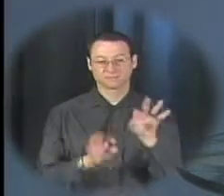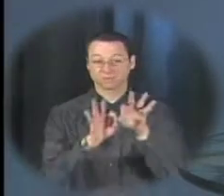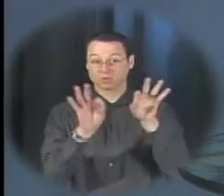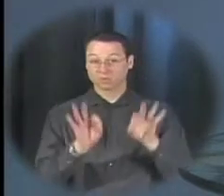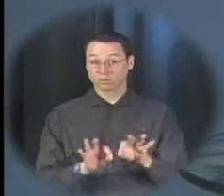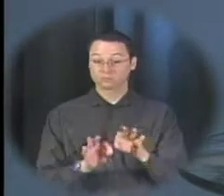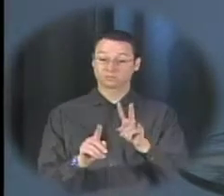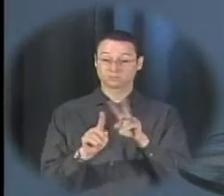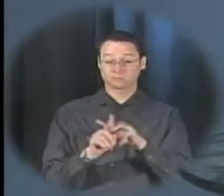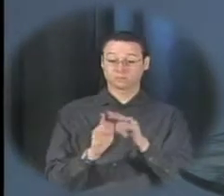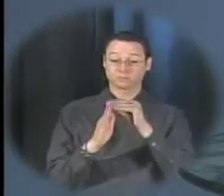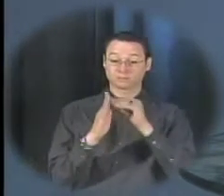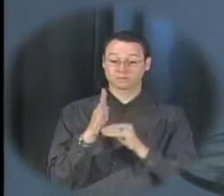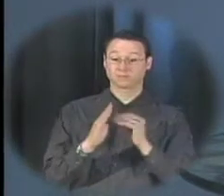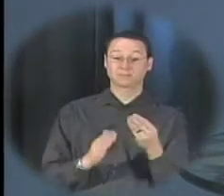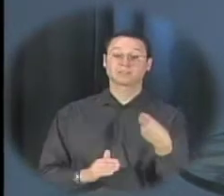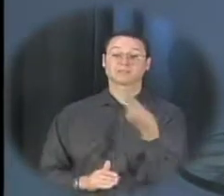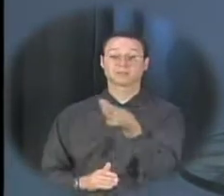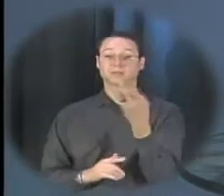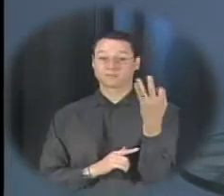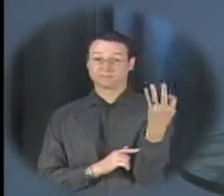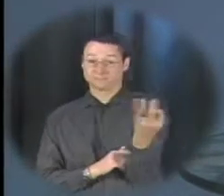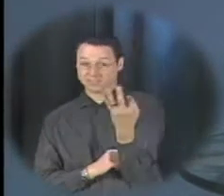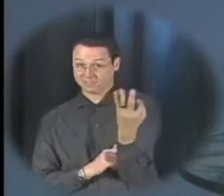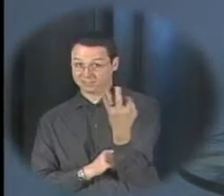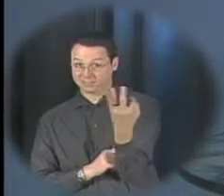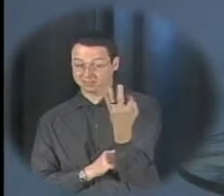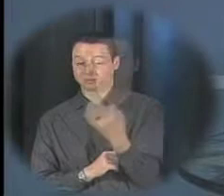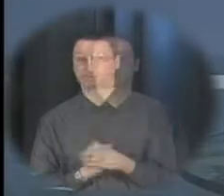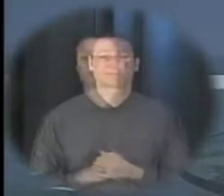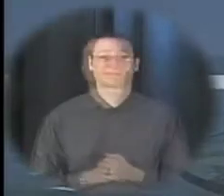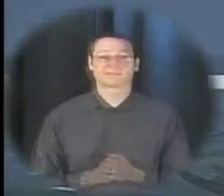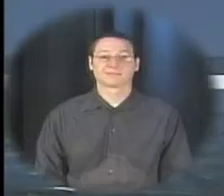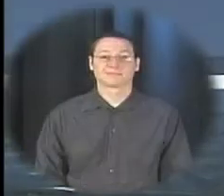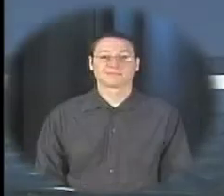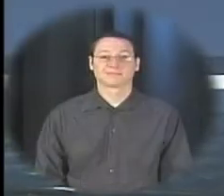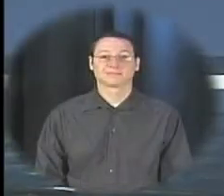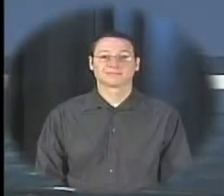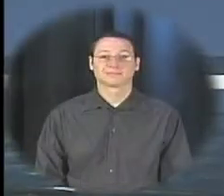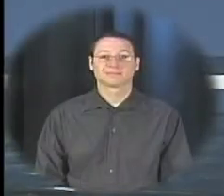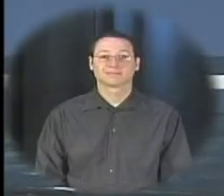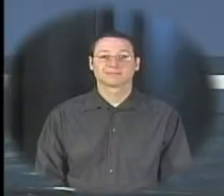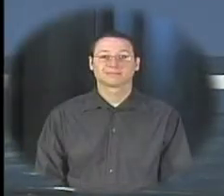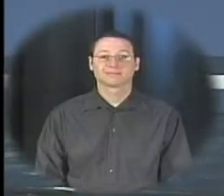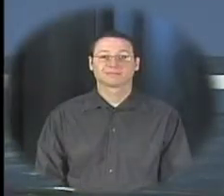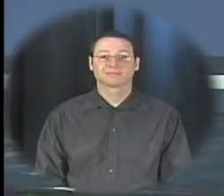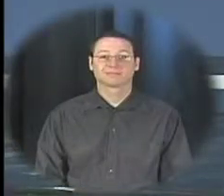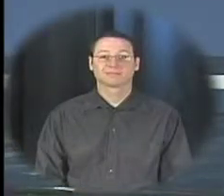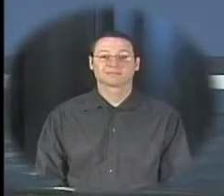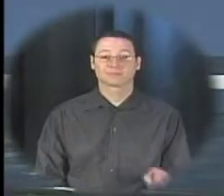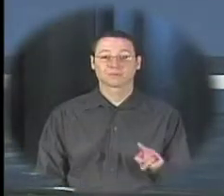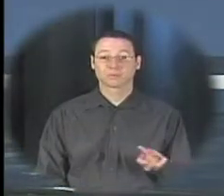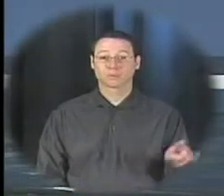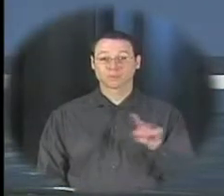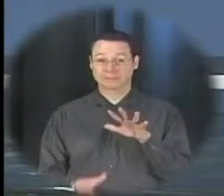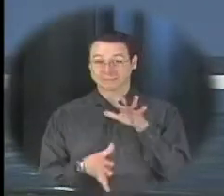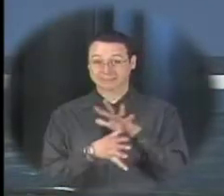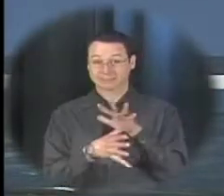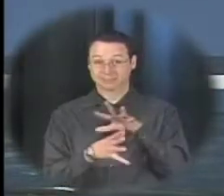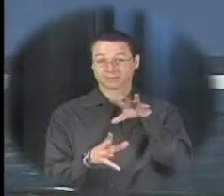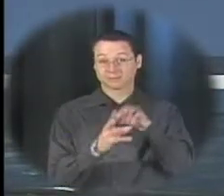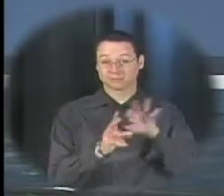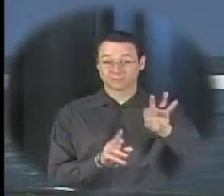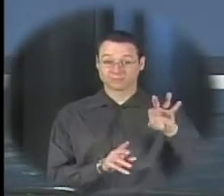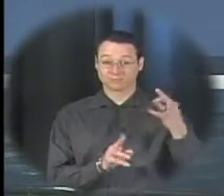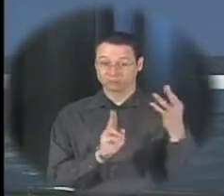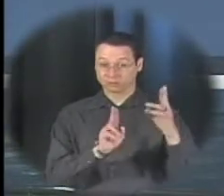due by Friday March 15 2013 seniors who are members of the French Honor Society you have until